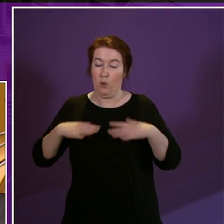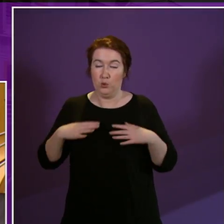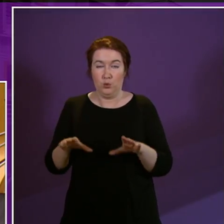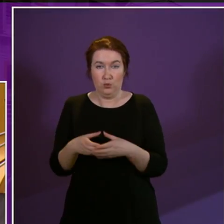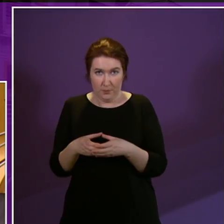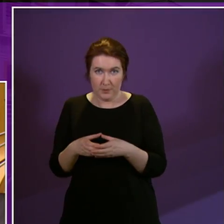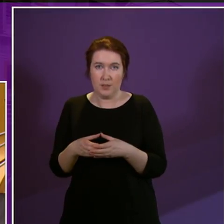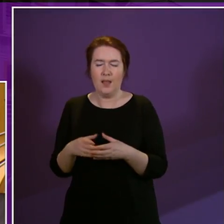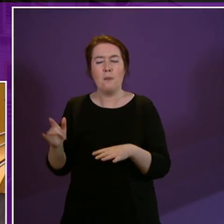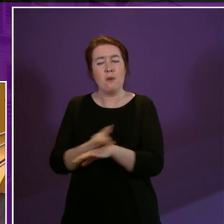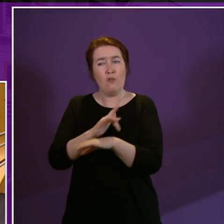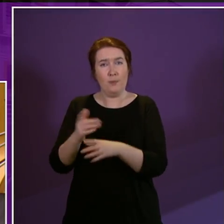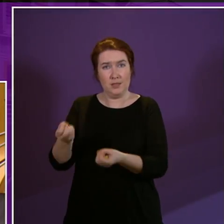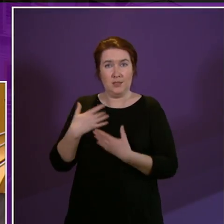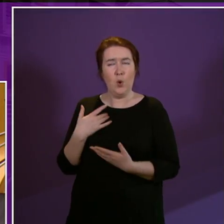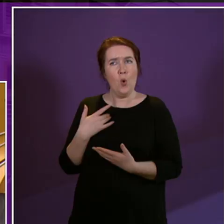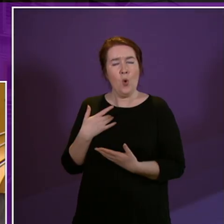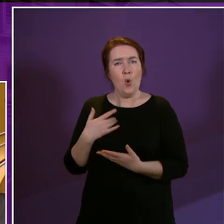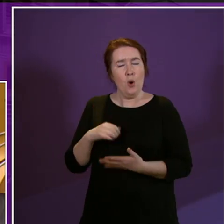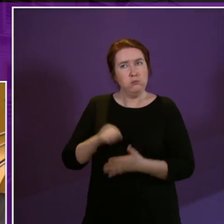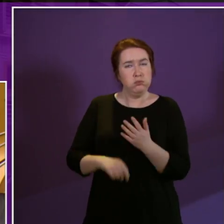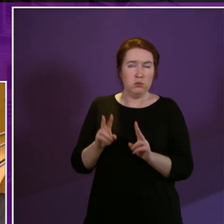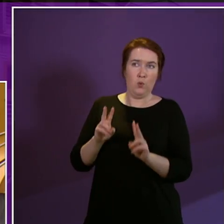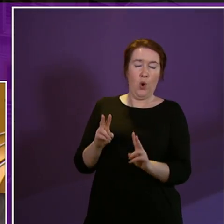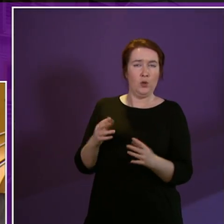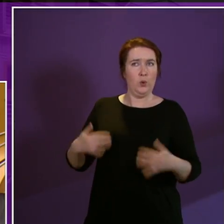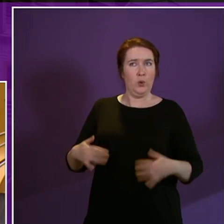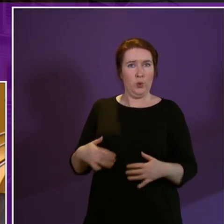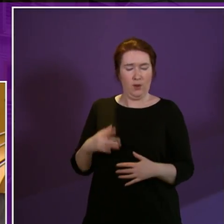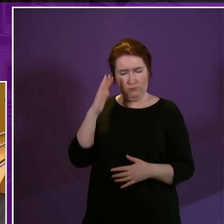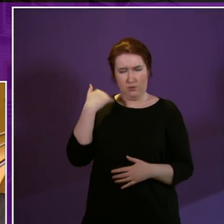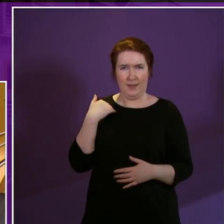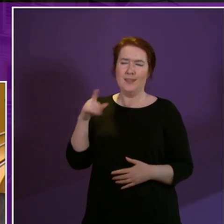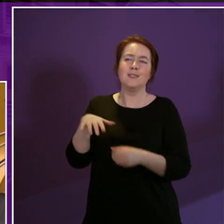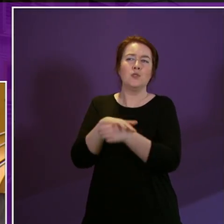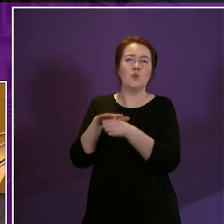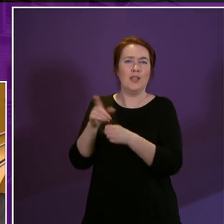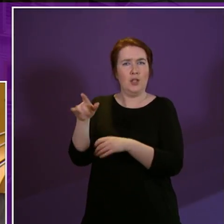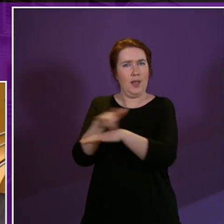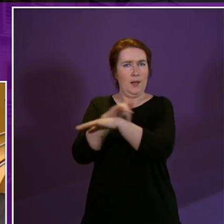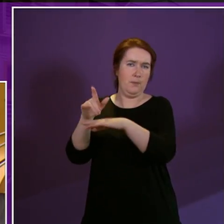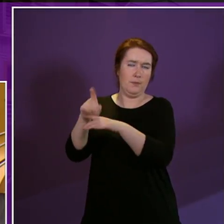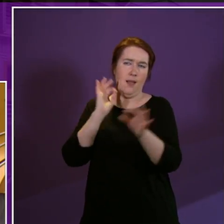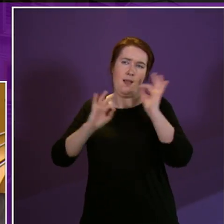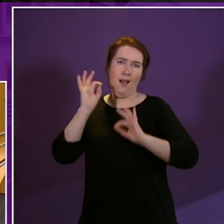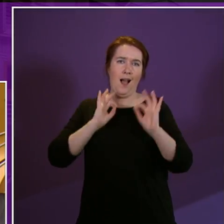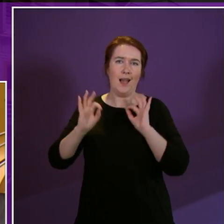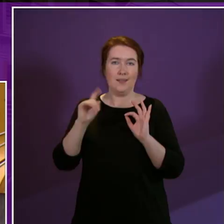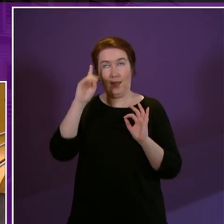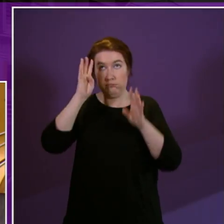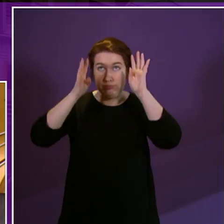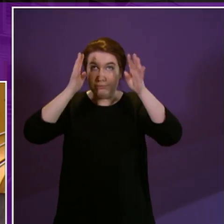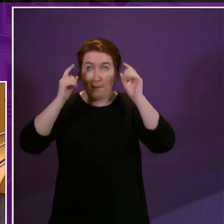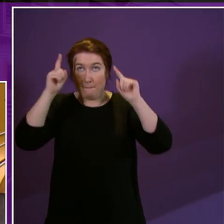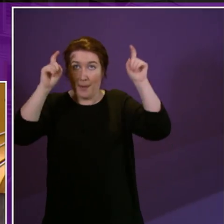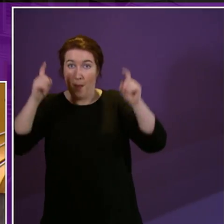performance as I said it was it was hard hitting I'm reminding myself of what happened there the scenarios they enacted were not figments of the